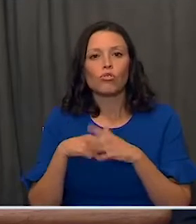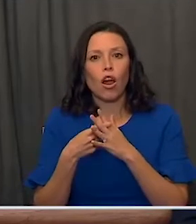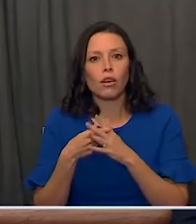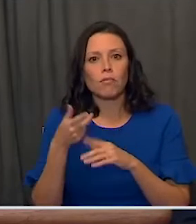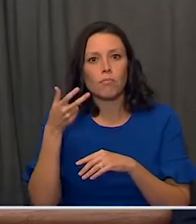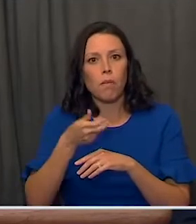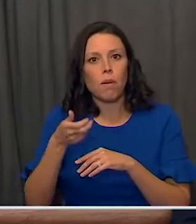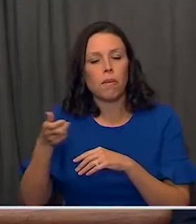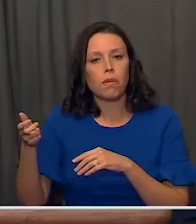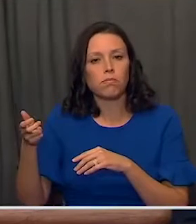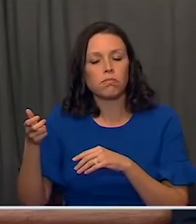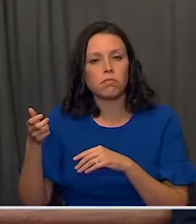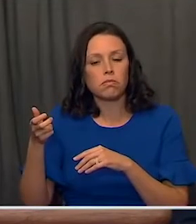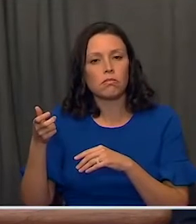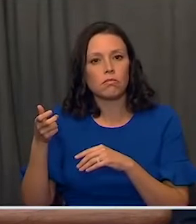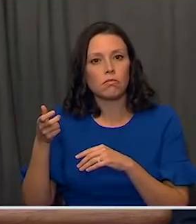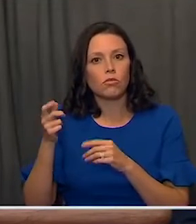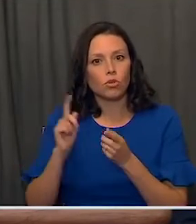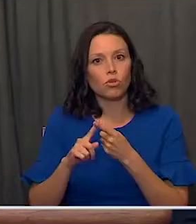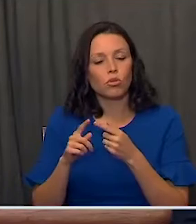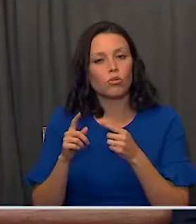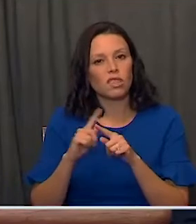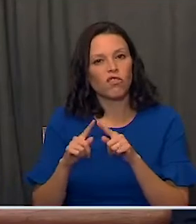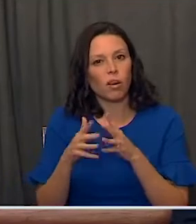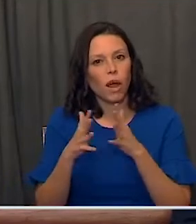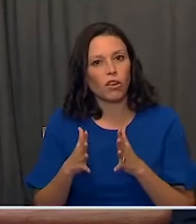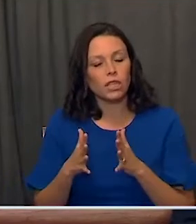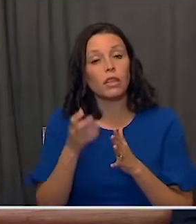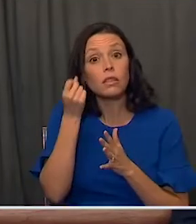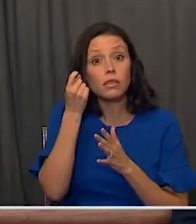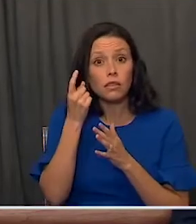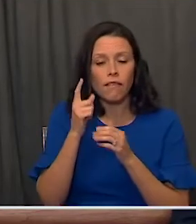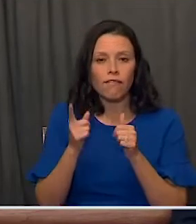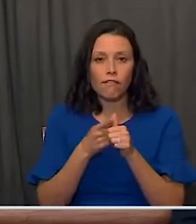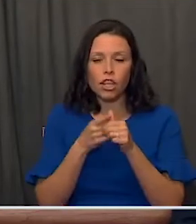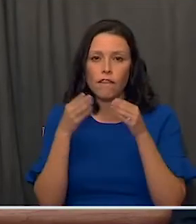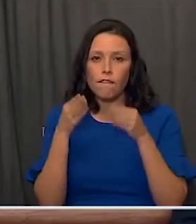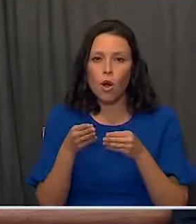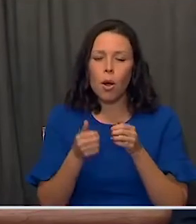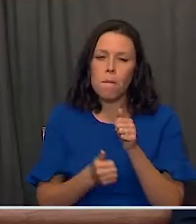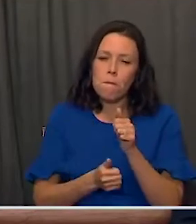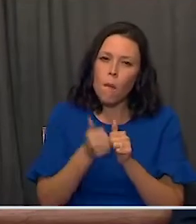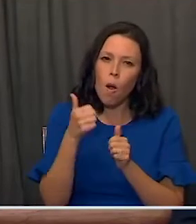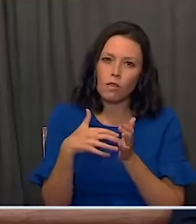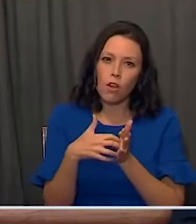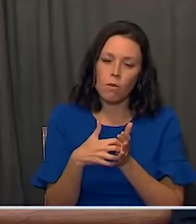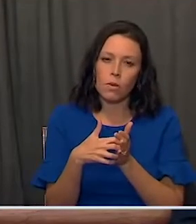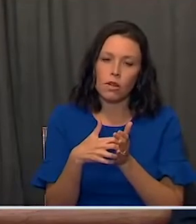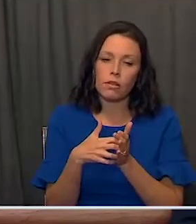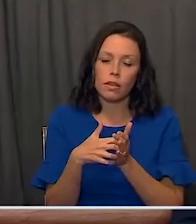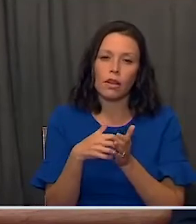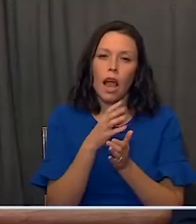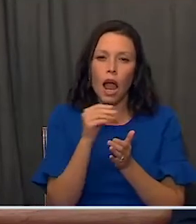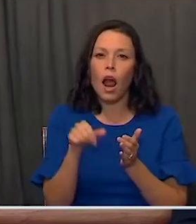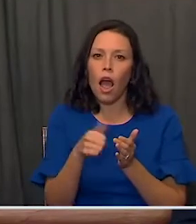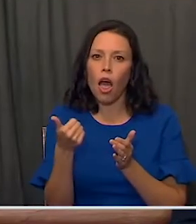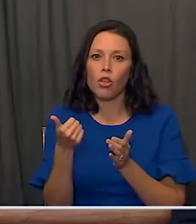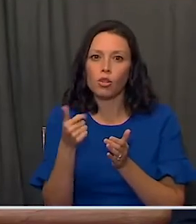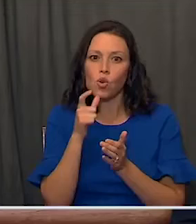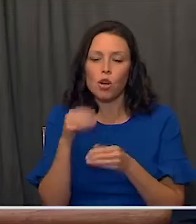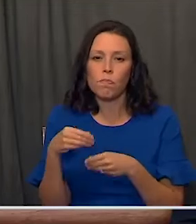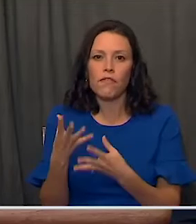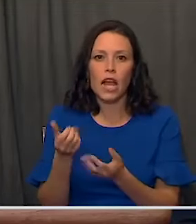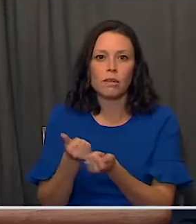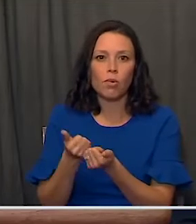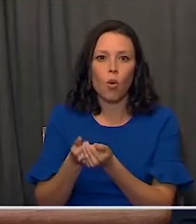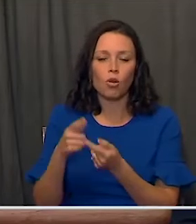injected into Americans with a particular focus on those most vulnerable and and those that are providing health